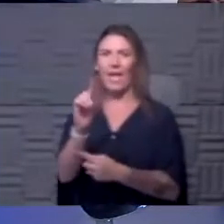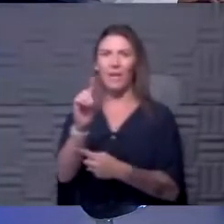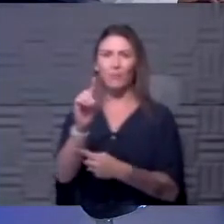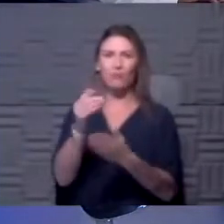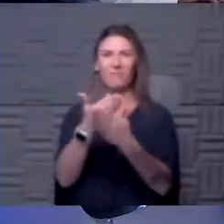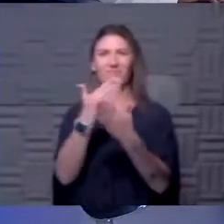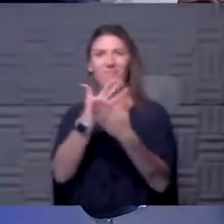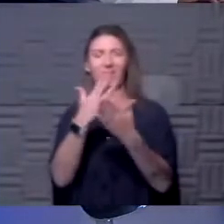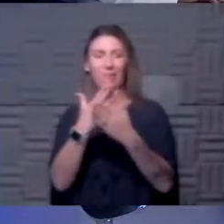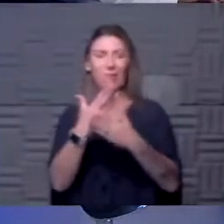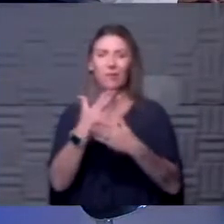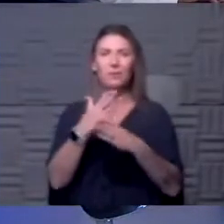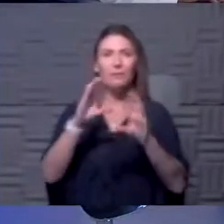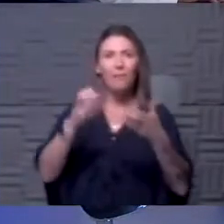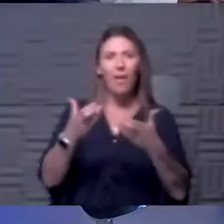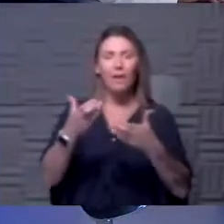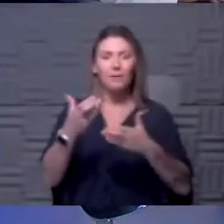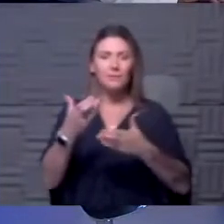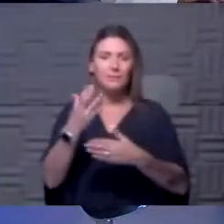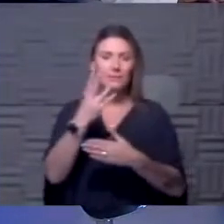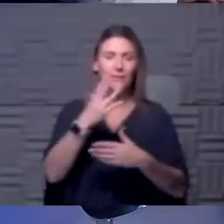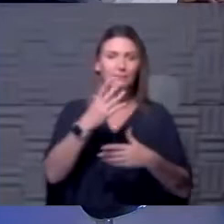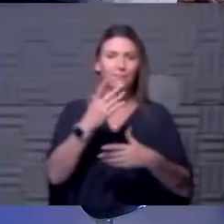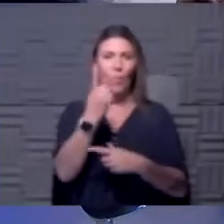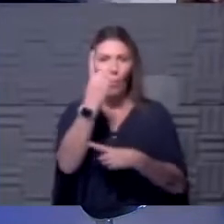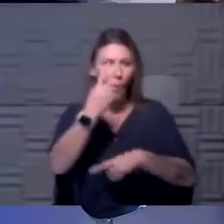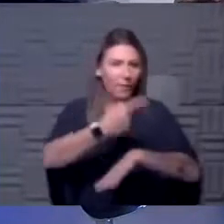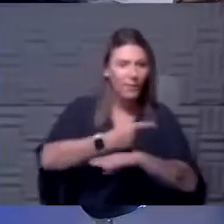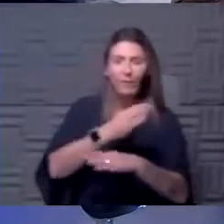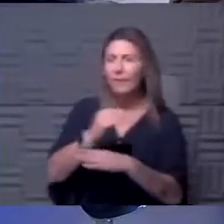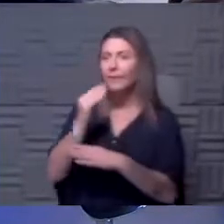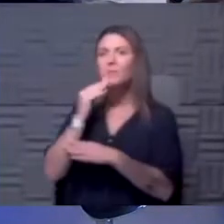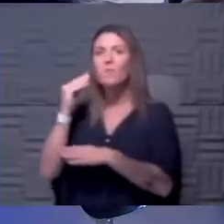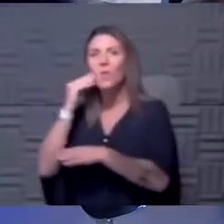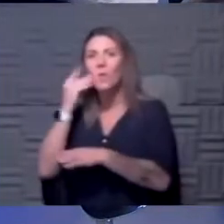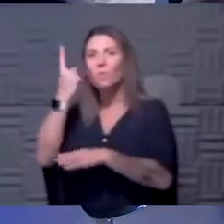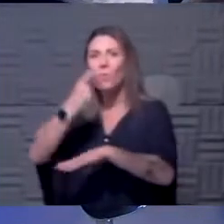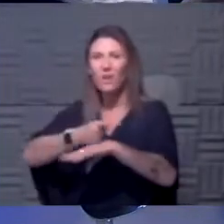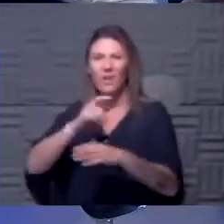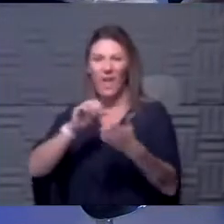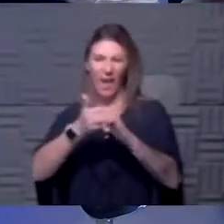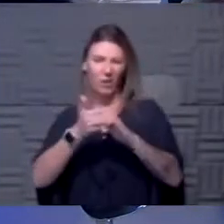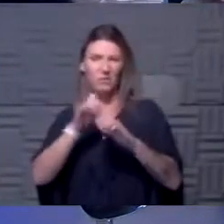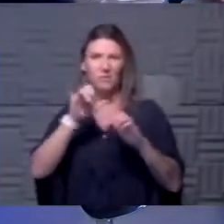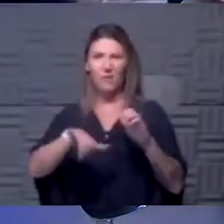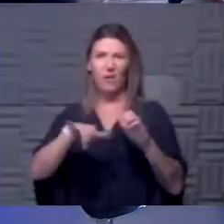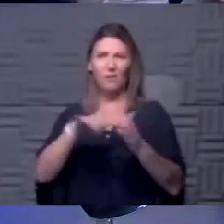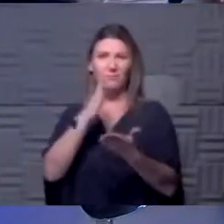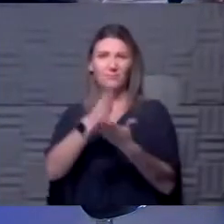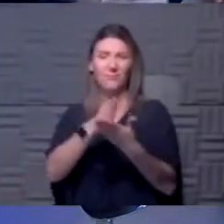then a day at home. What are your concerns about this when it comes to health and curbing the spread of COVID?